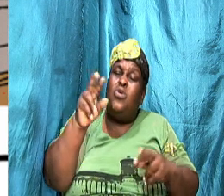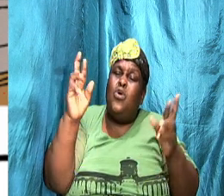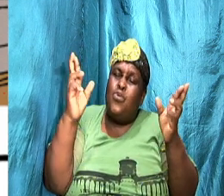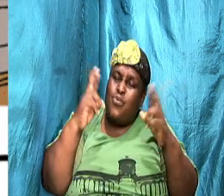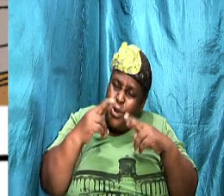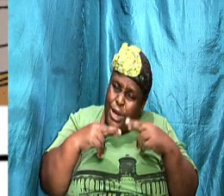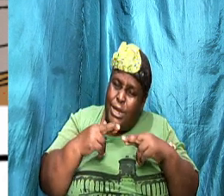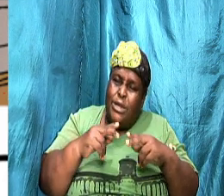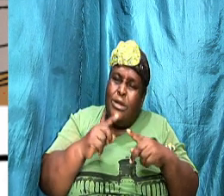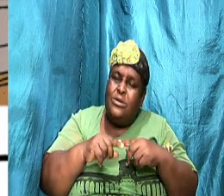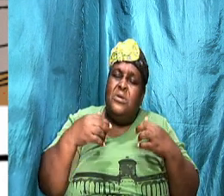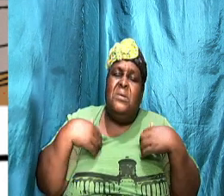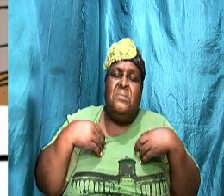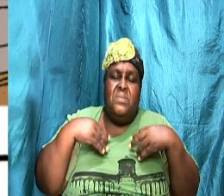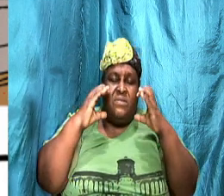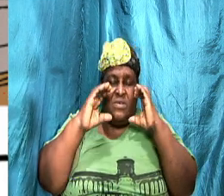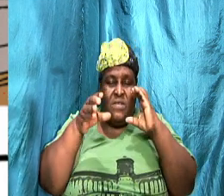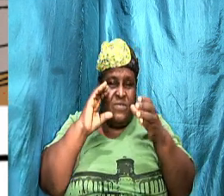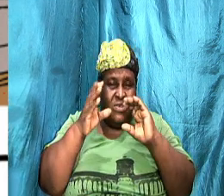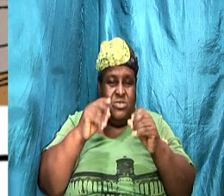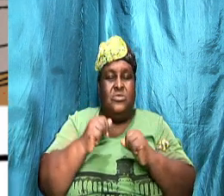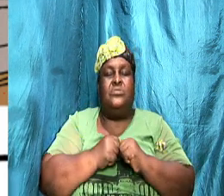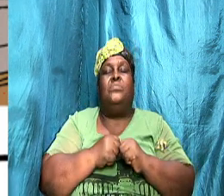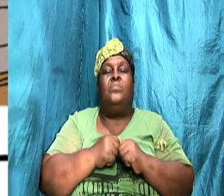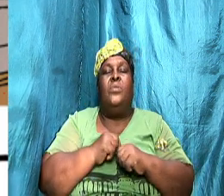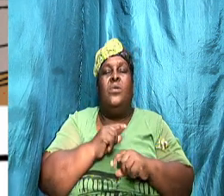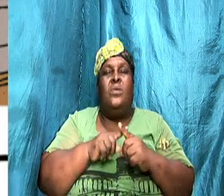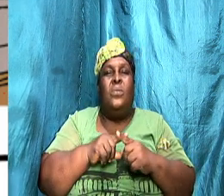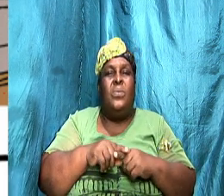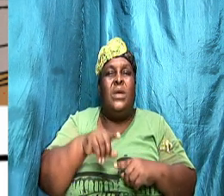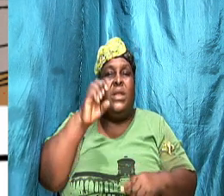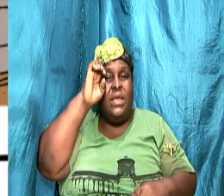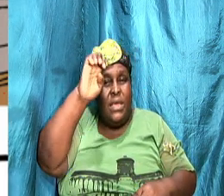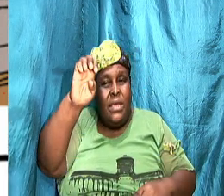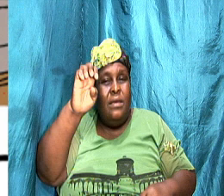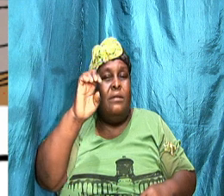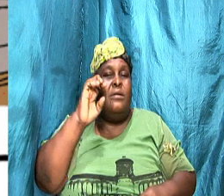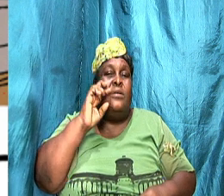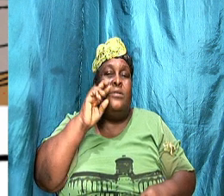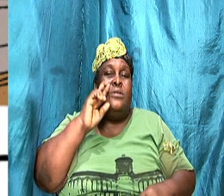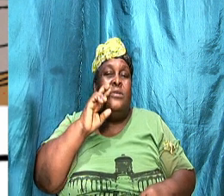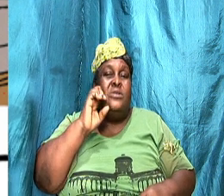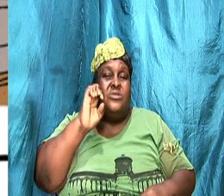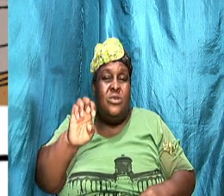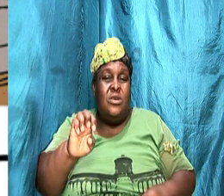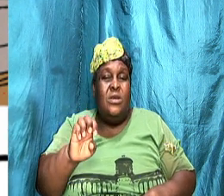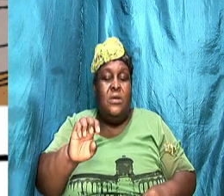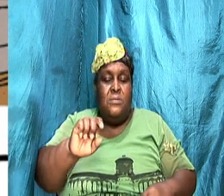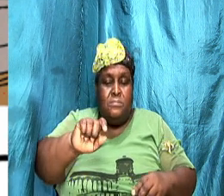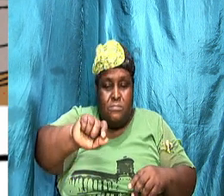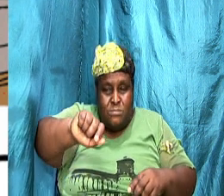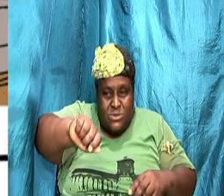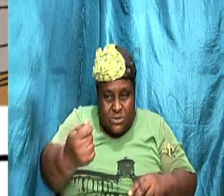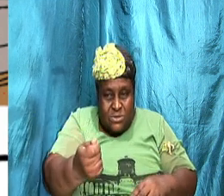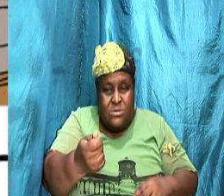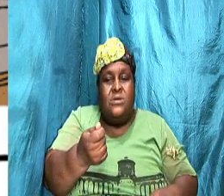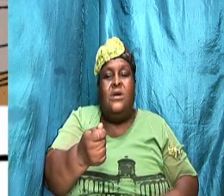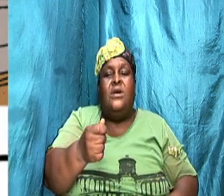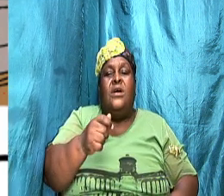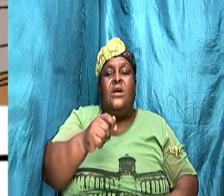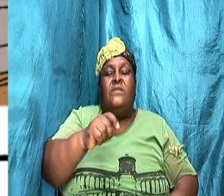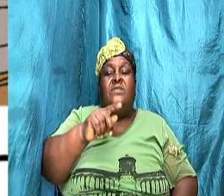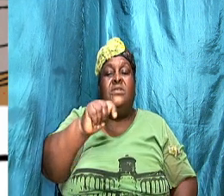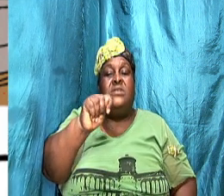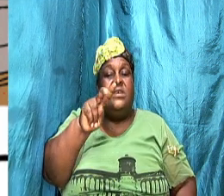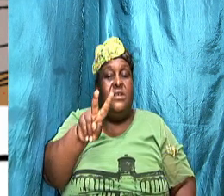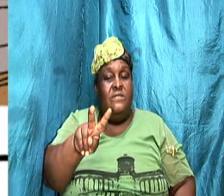have a conversation. When he or she wants to talk, you should turn off TV if we look